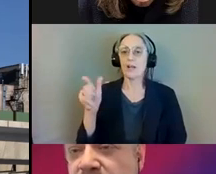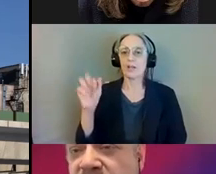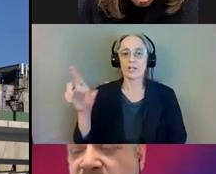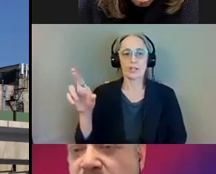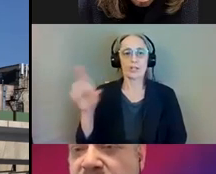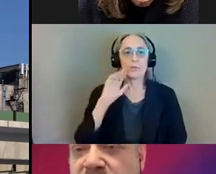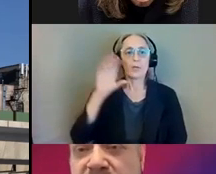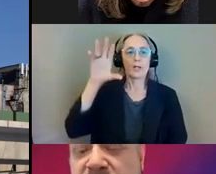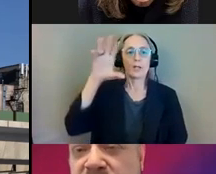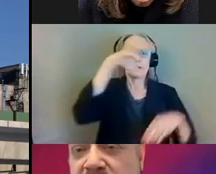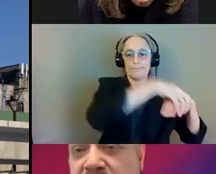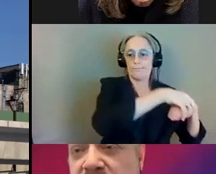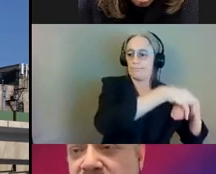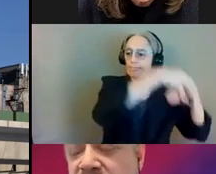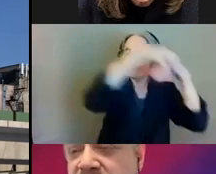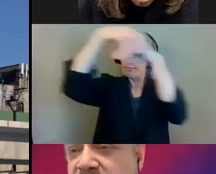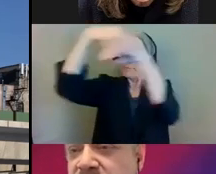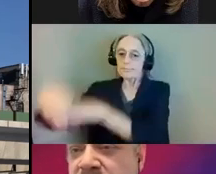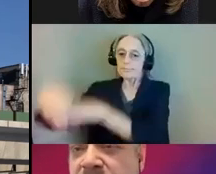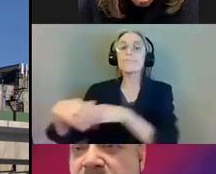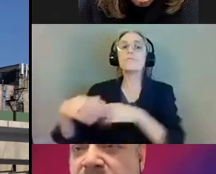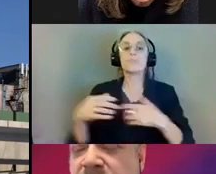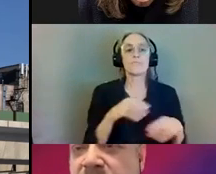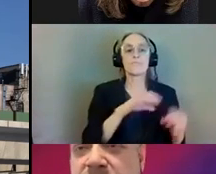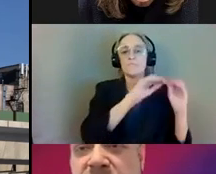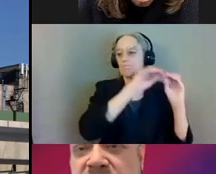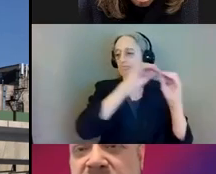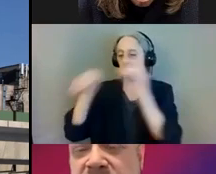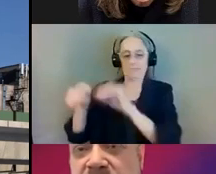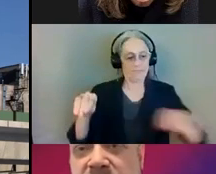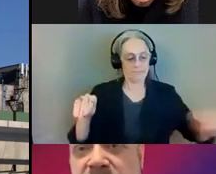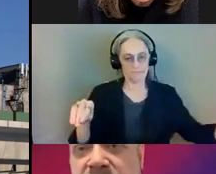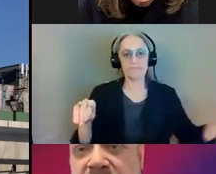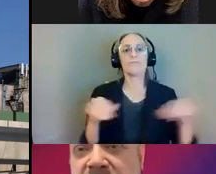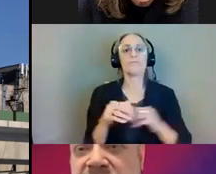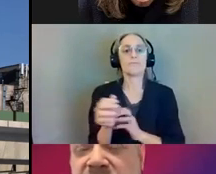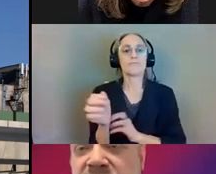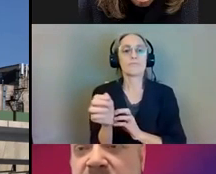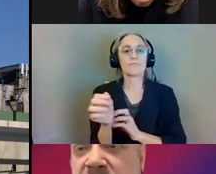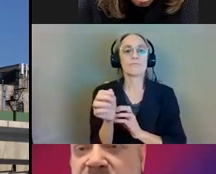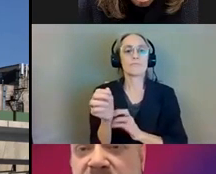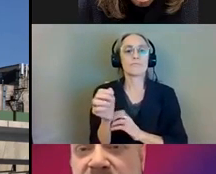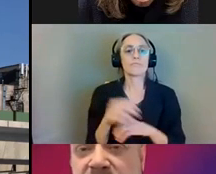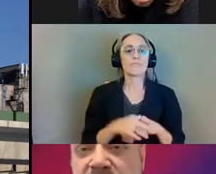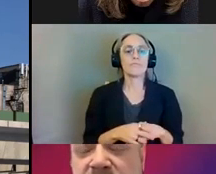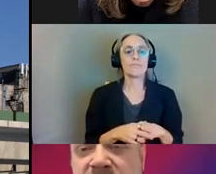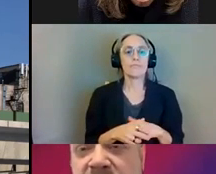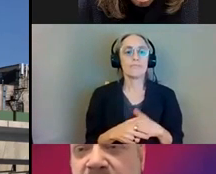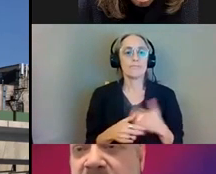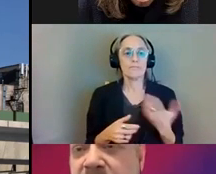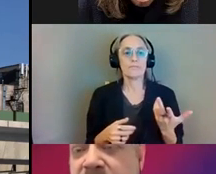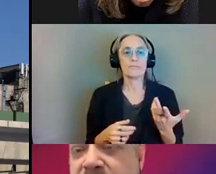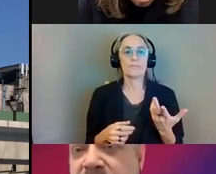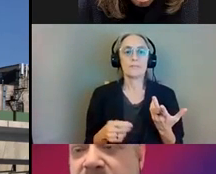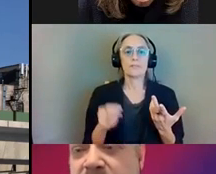from from uh specific cross streets and once it uh hangs these segments and uh we